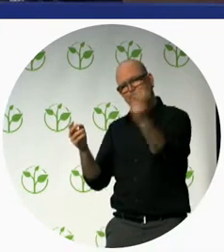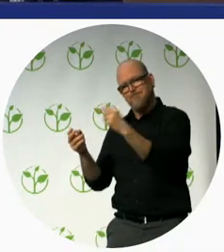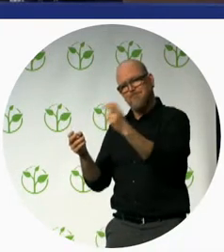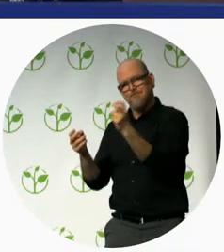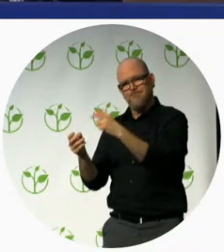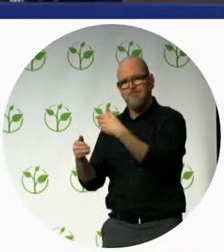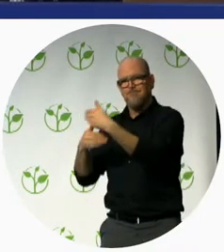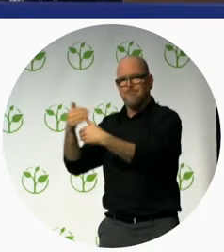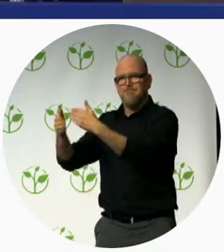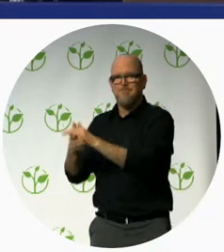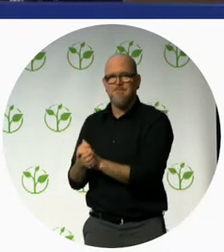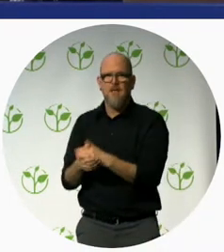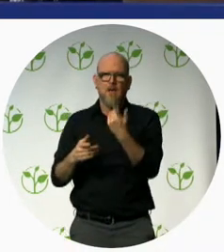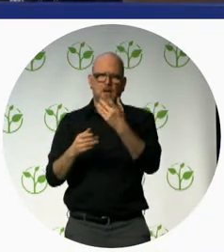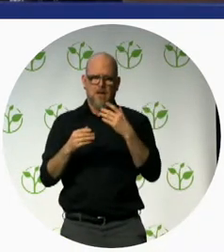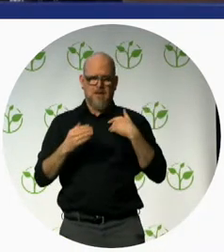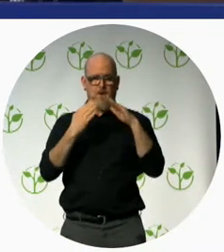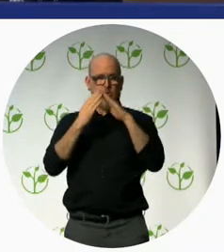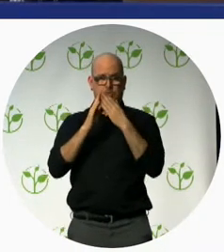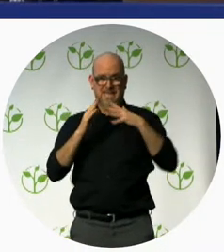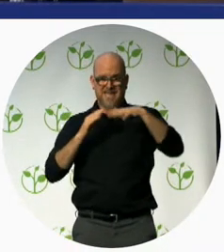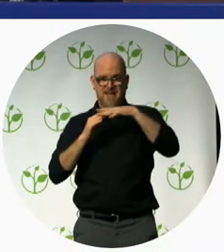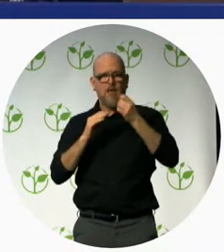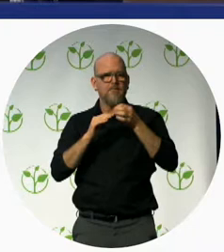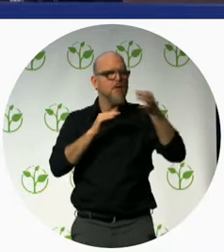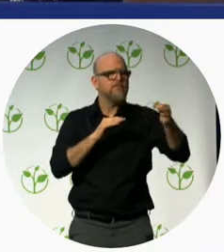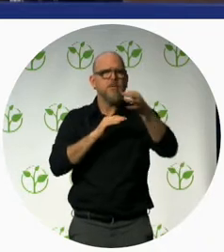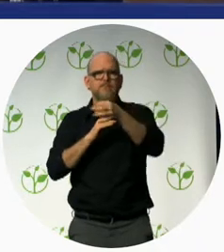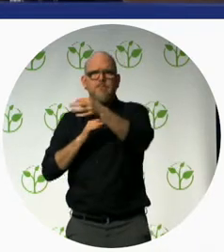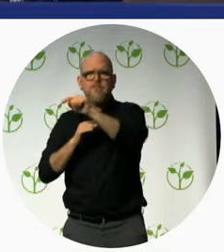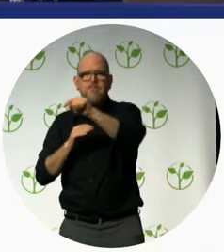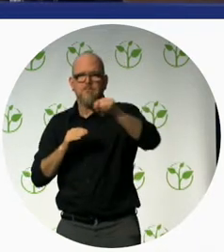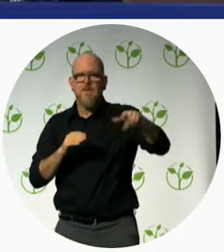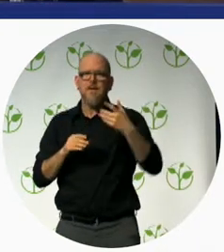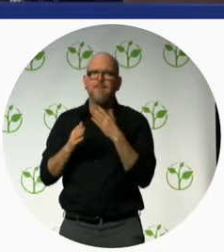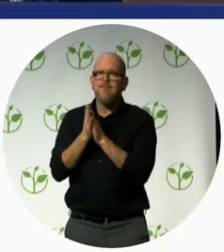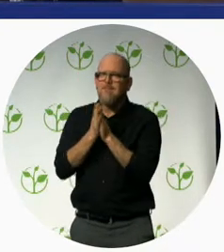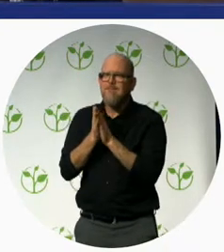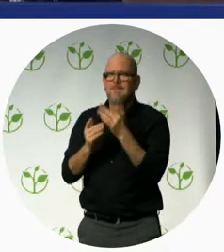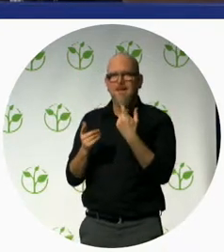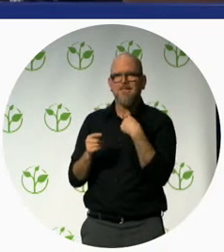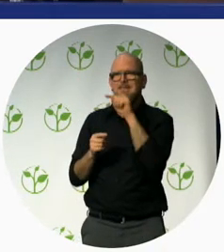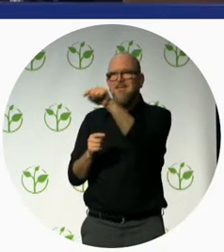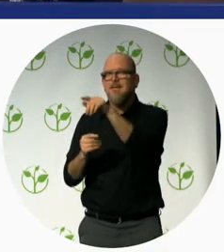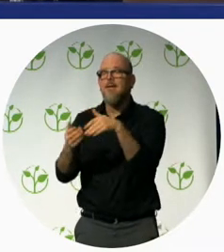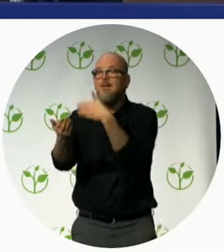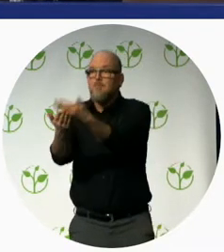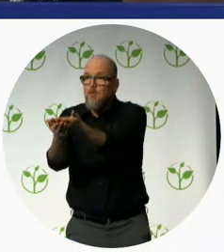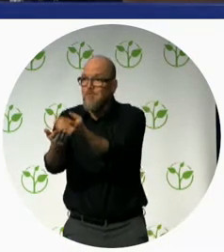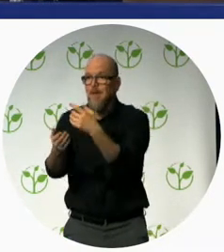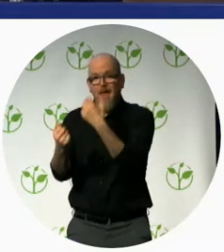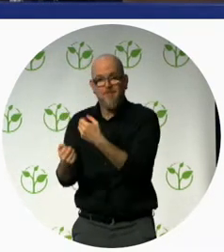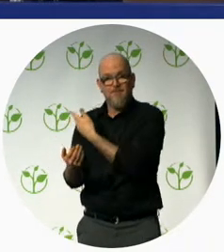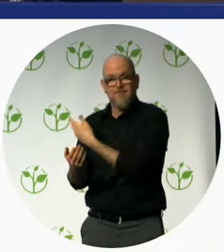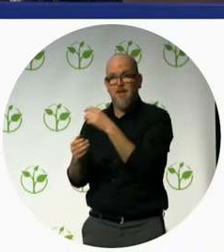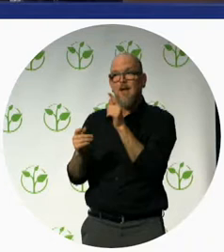awareness accessibility and integration and at the policy level a lot of advocacy and policy change through the government initiatives